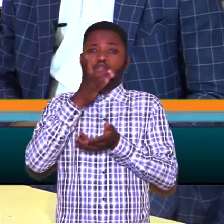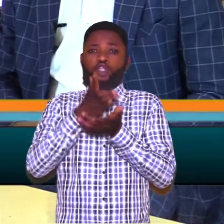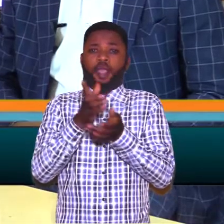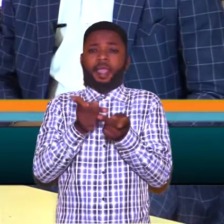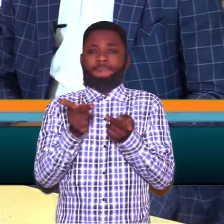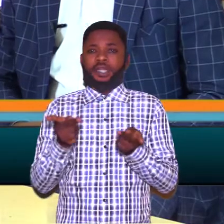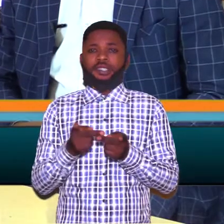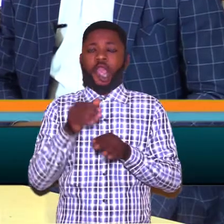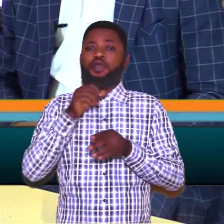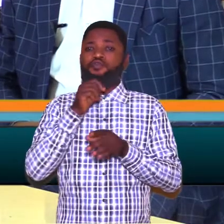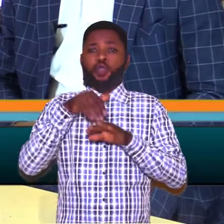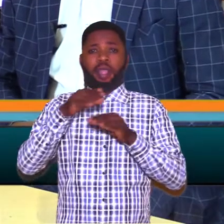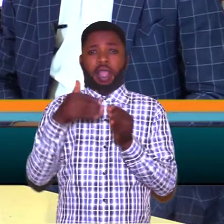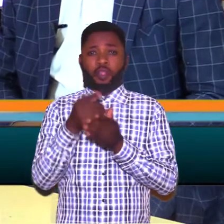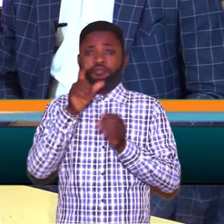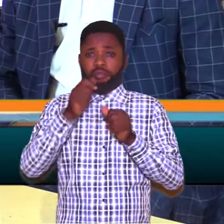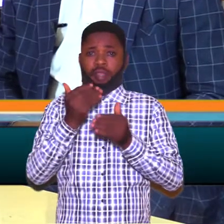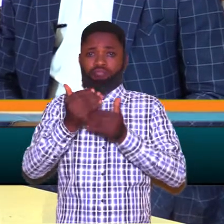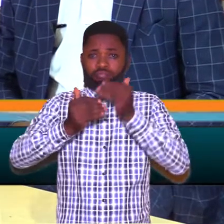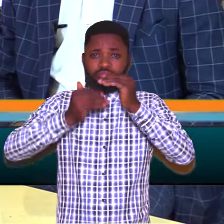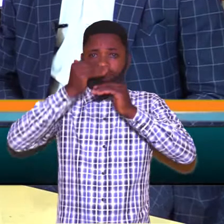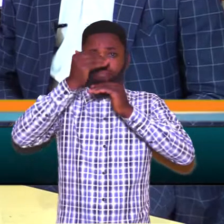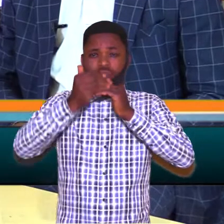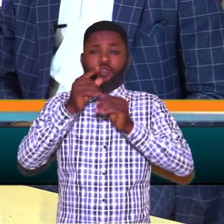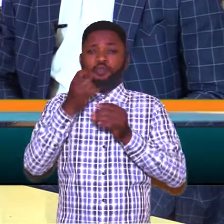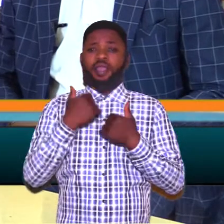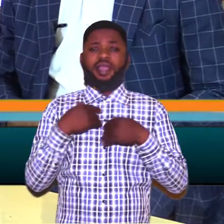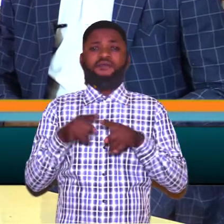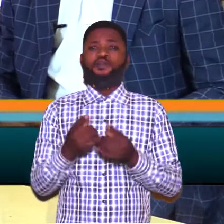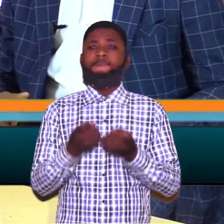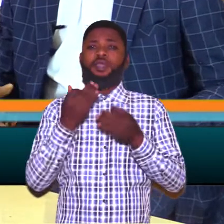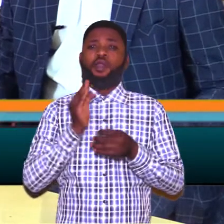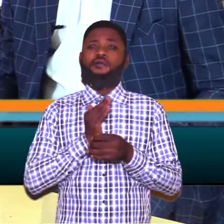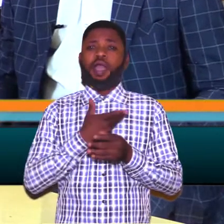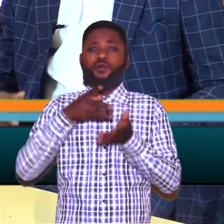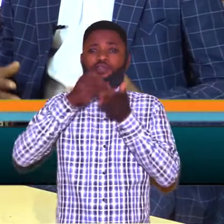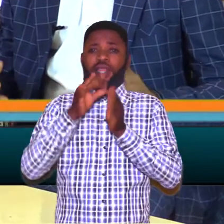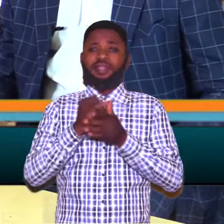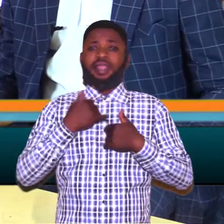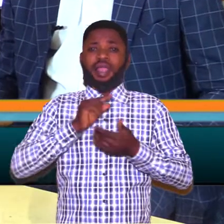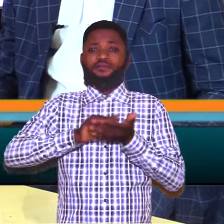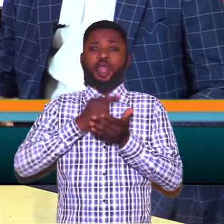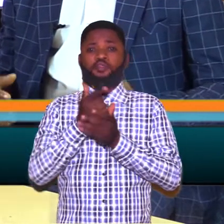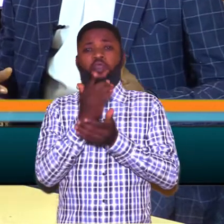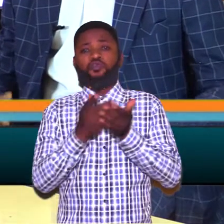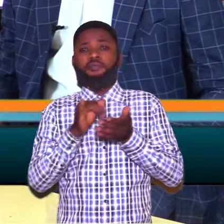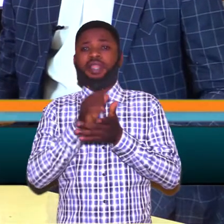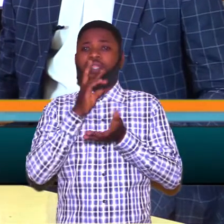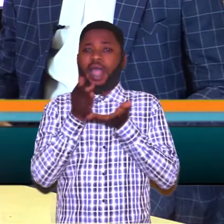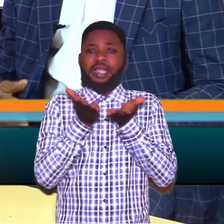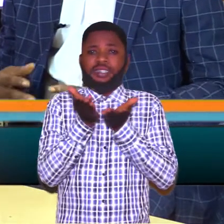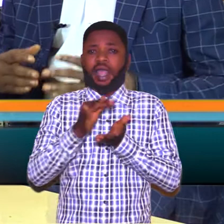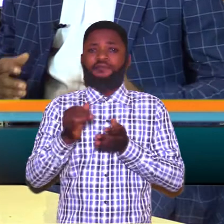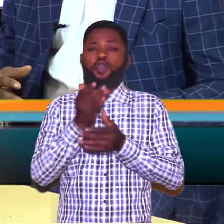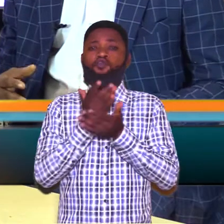-off stop place. Not at all. can as well move on. Yes. We have so many of our students that have graduated, some that are